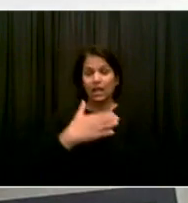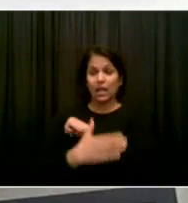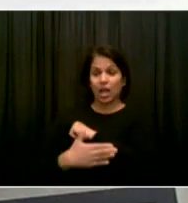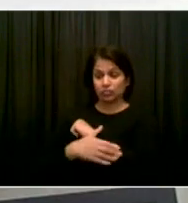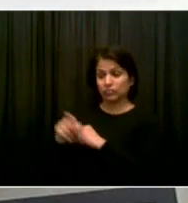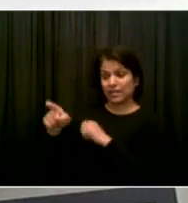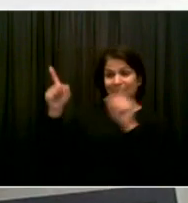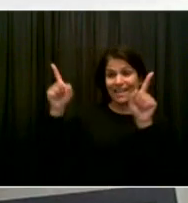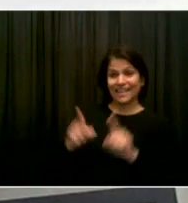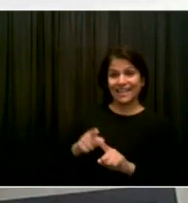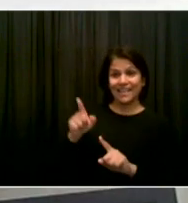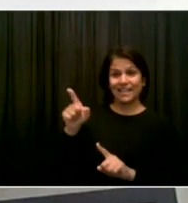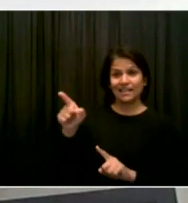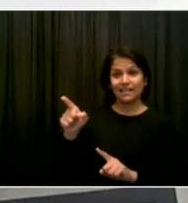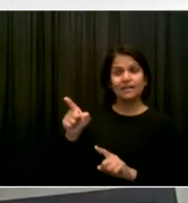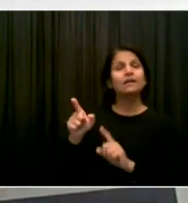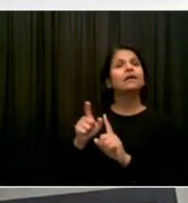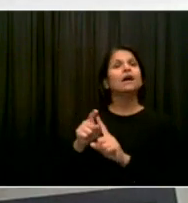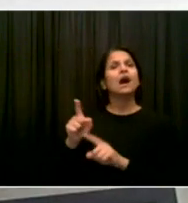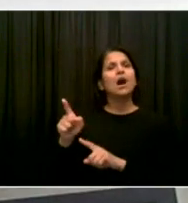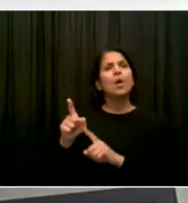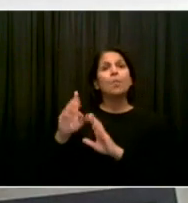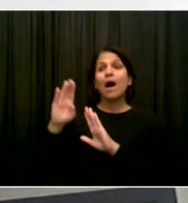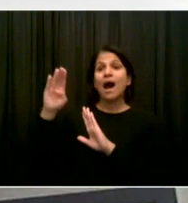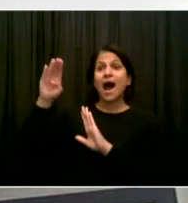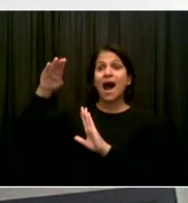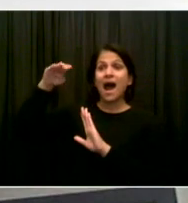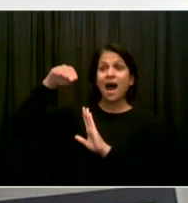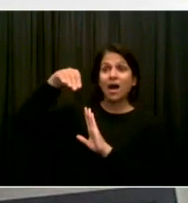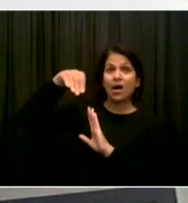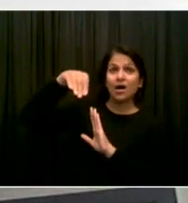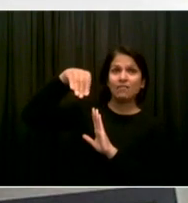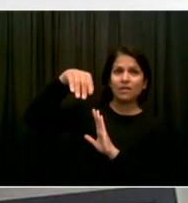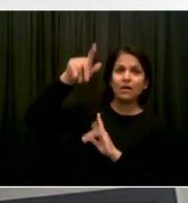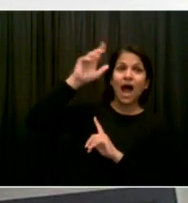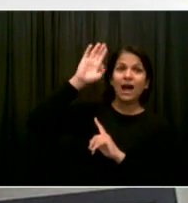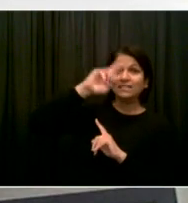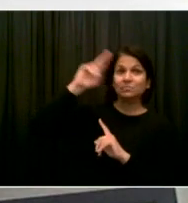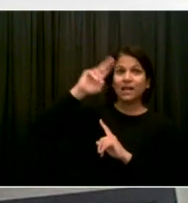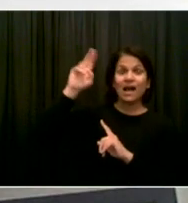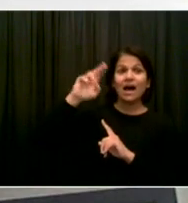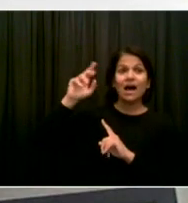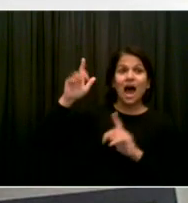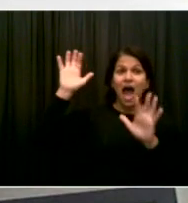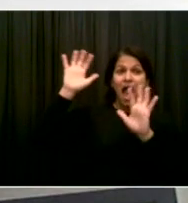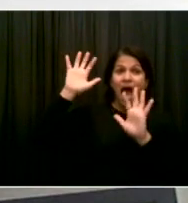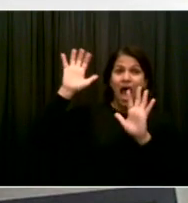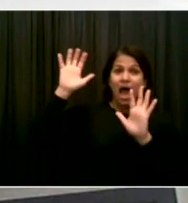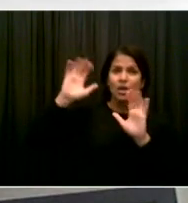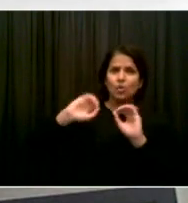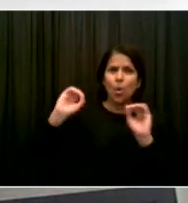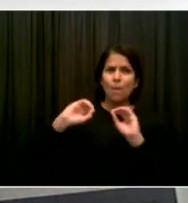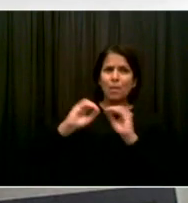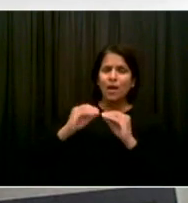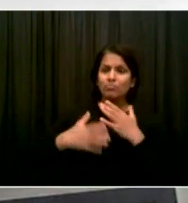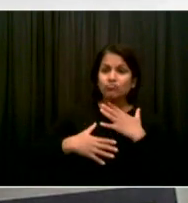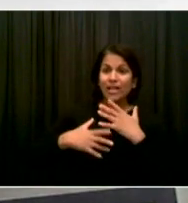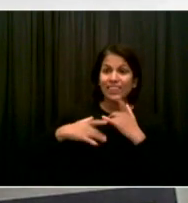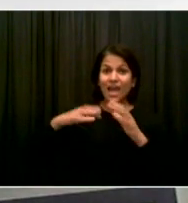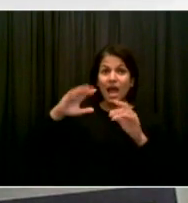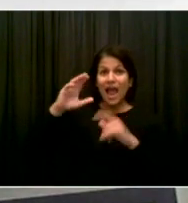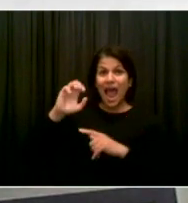hospitals running out of oxygen, horrible scenes, so distressing to watch, and then